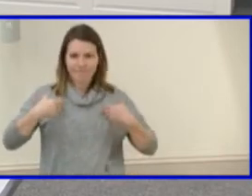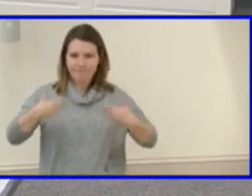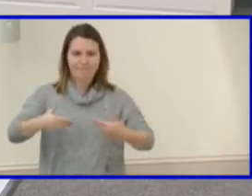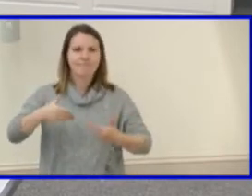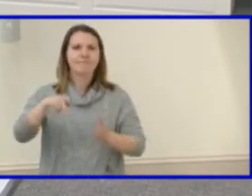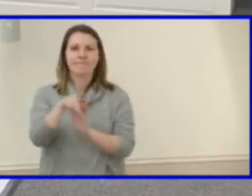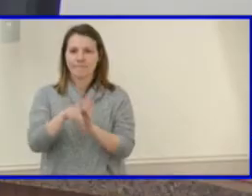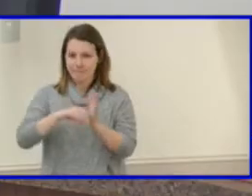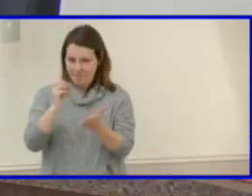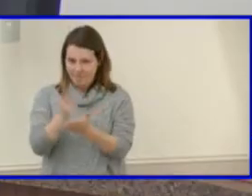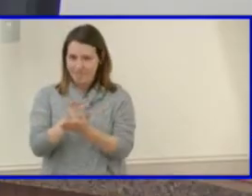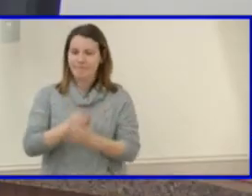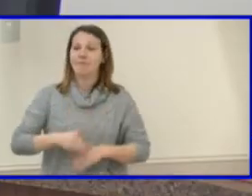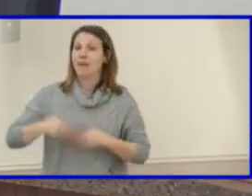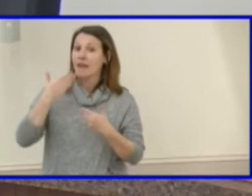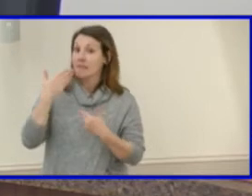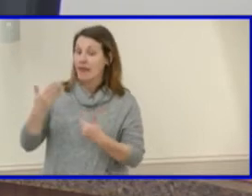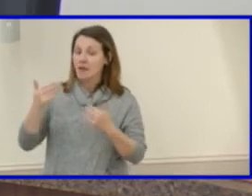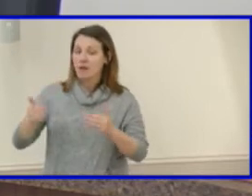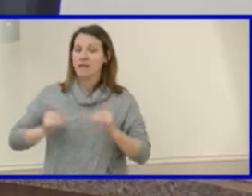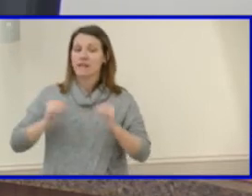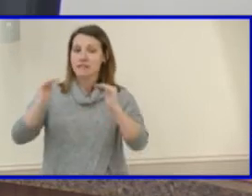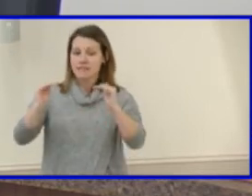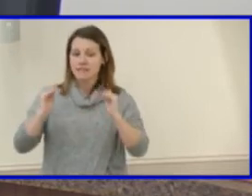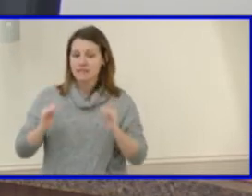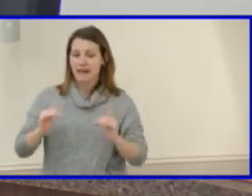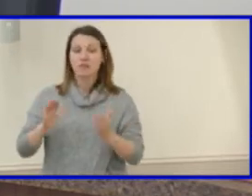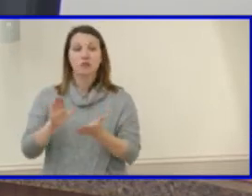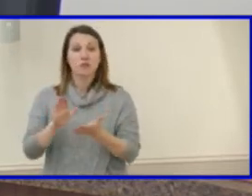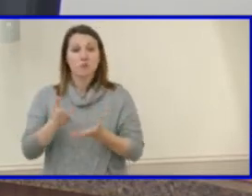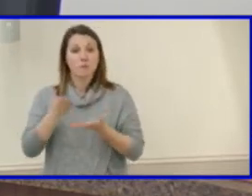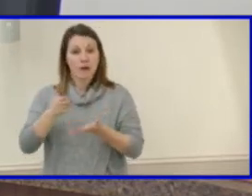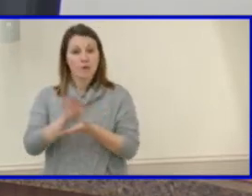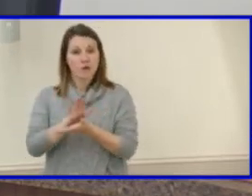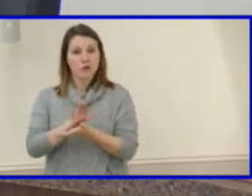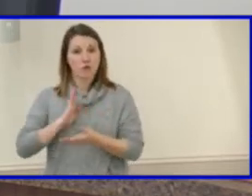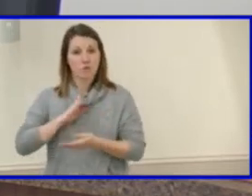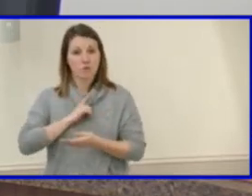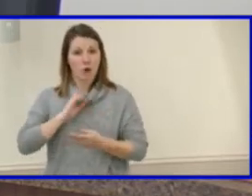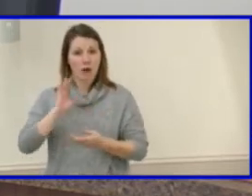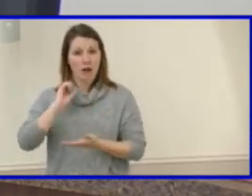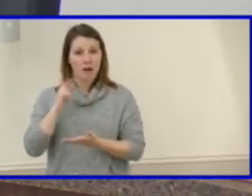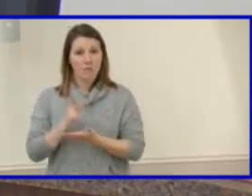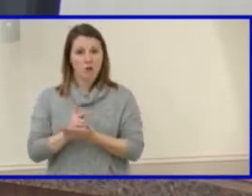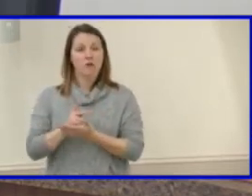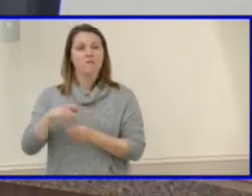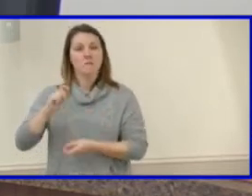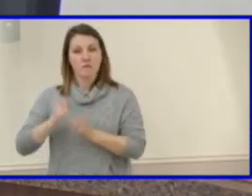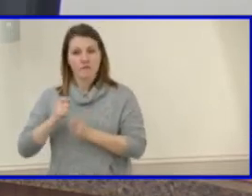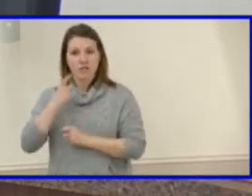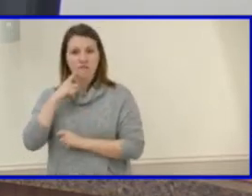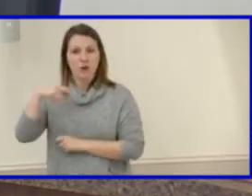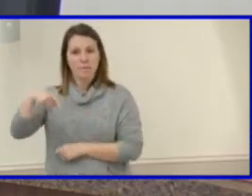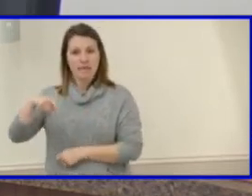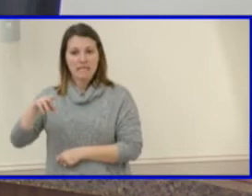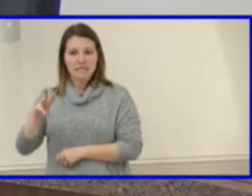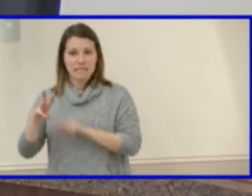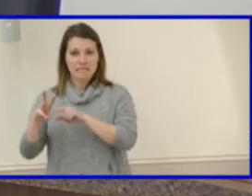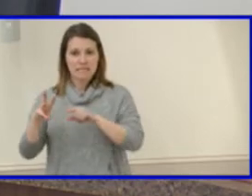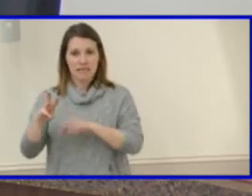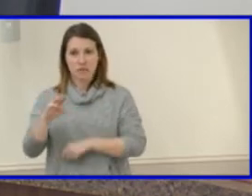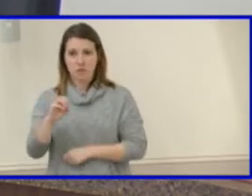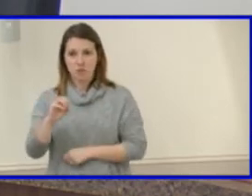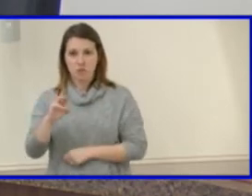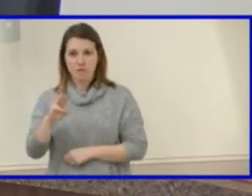approved. Thank you. Next, recommending the school board approve the proposed revisions to policy P6-06